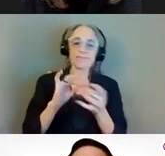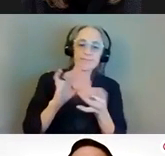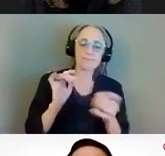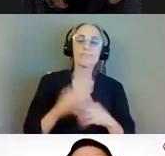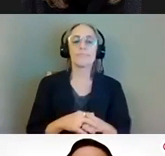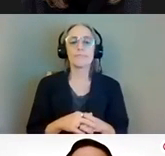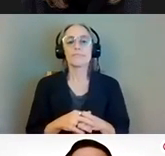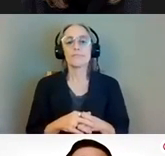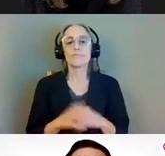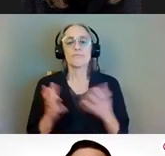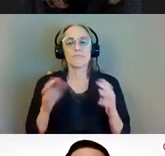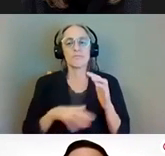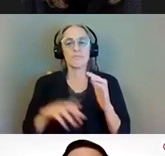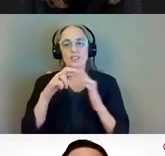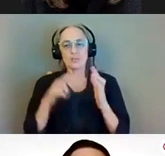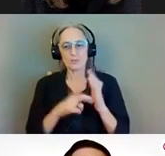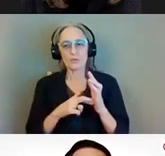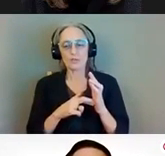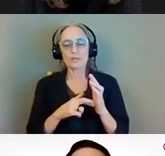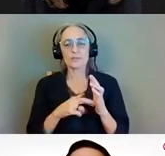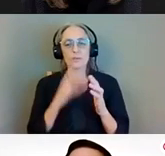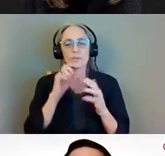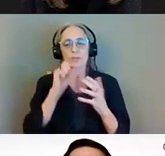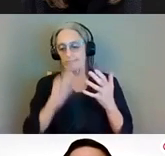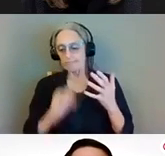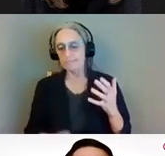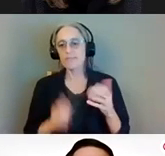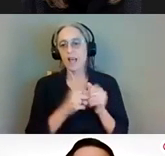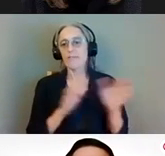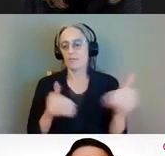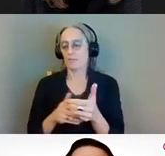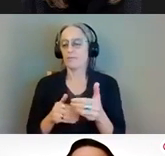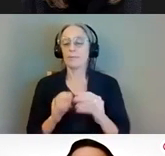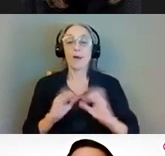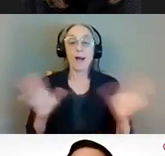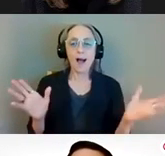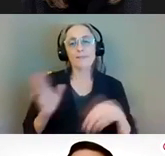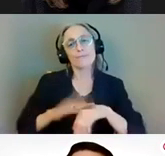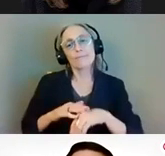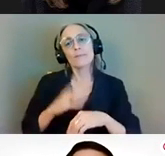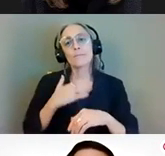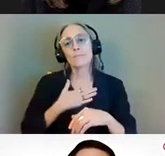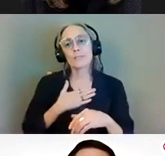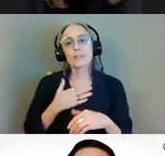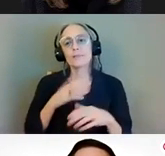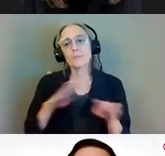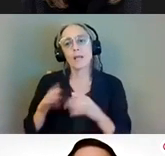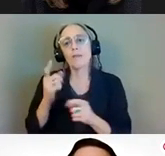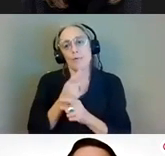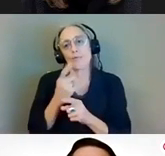ground rules will be gone over uh in each one but obviously no inappropriate behavior is going to be tolerated in those